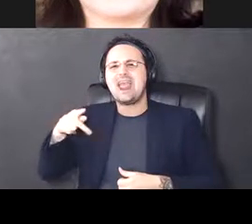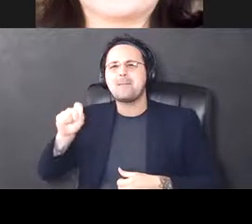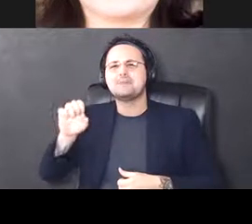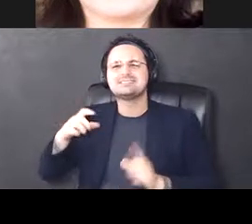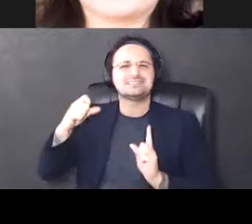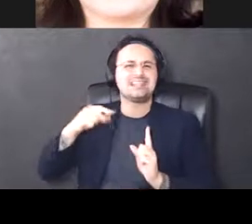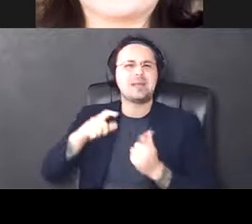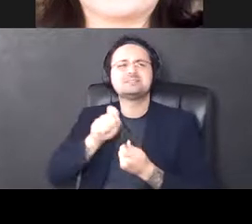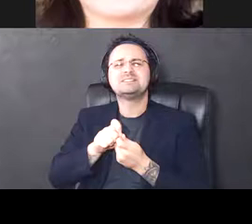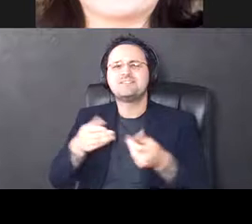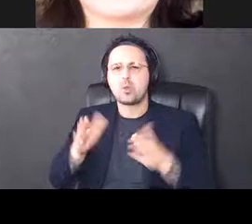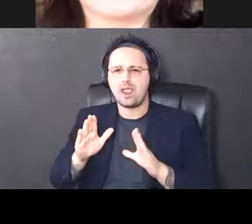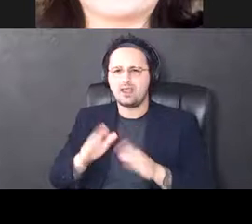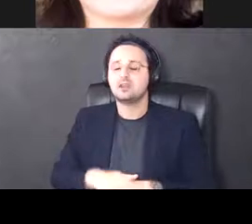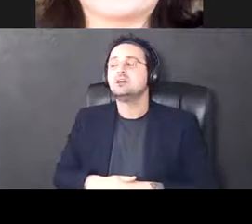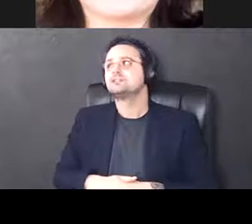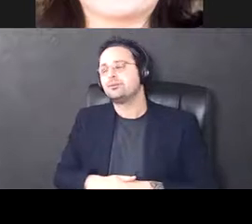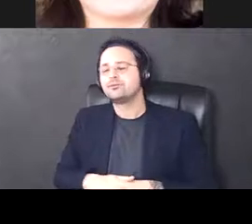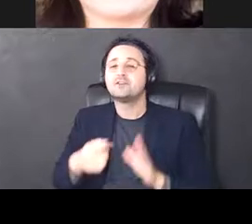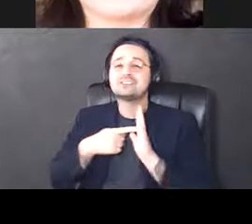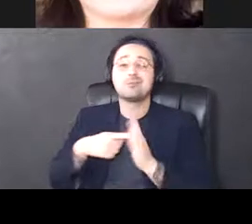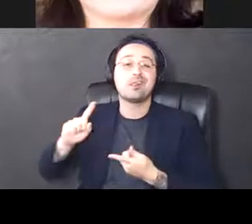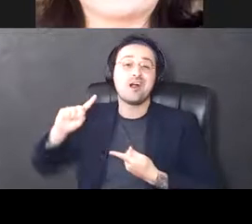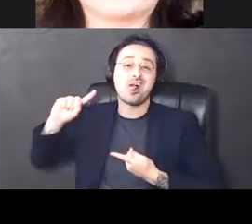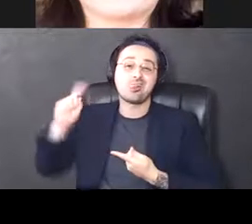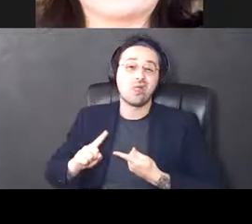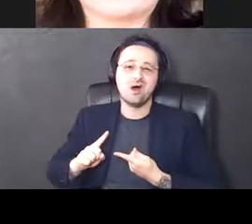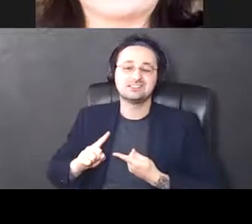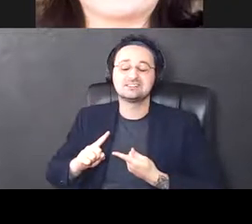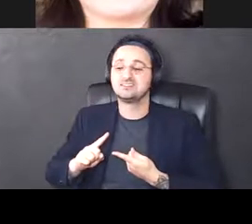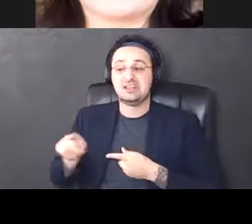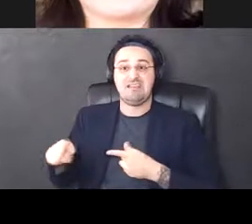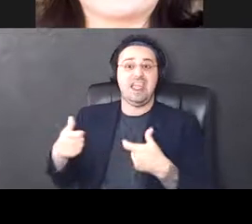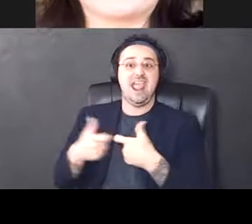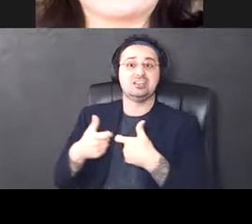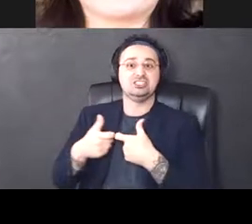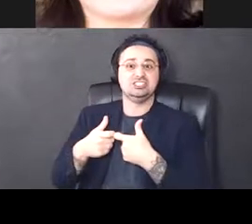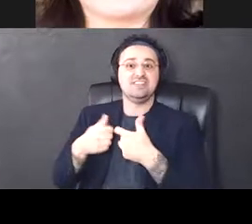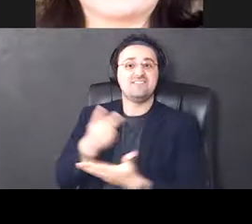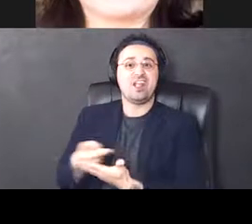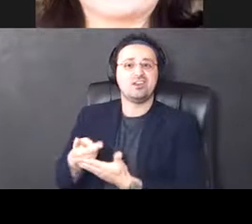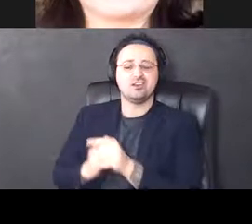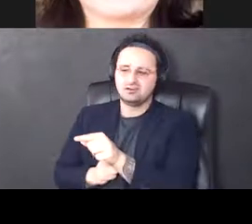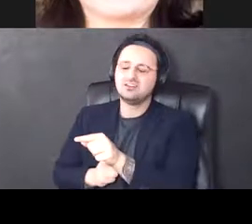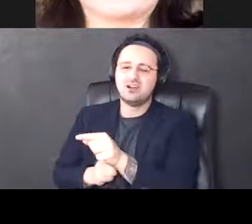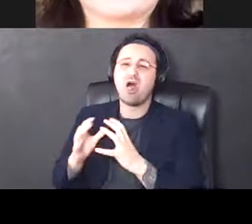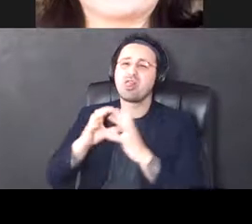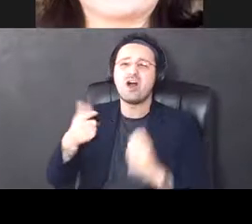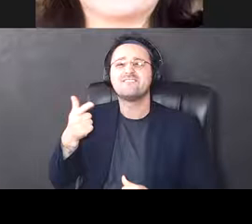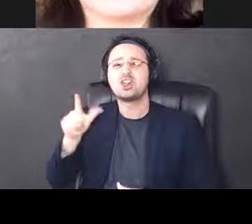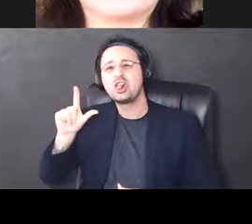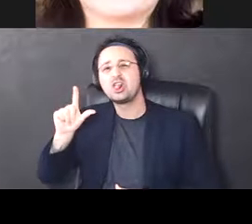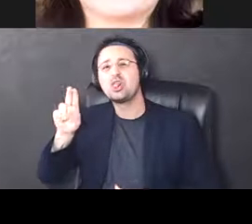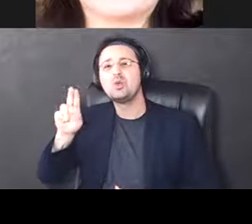a loss of, as I mentioned earlier, when we have kind of this energy failure, there's ends up being a lot of glutamate in the